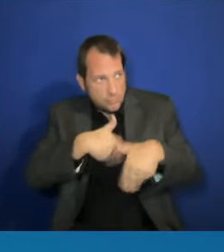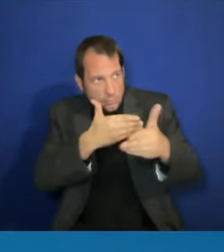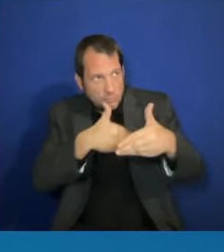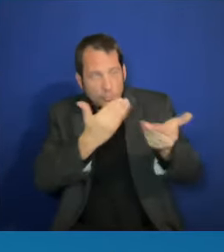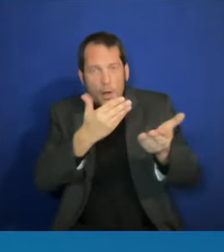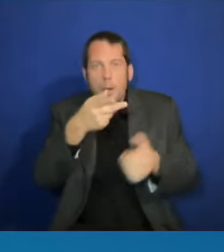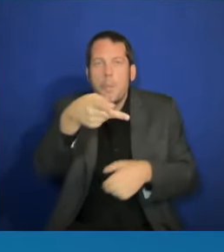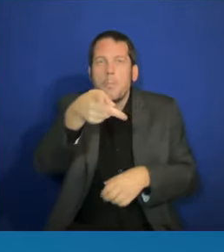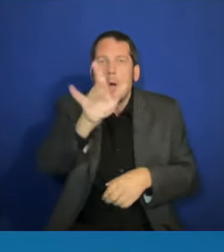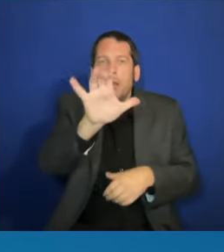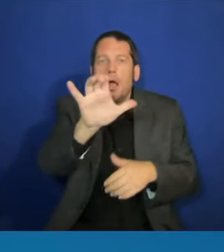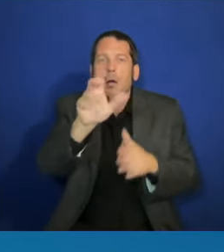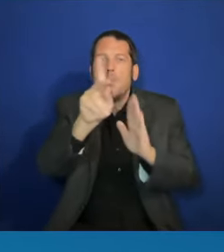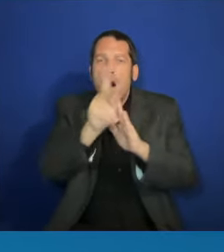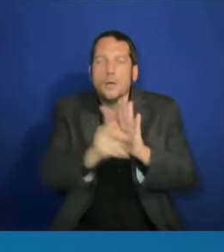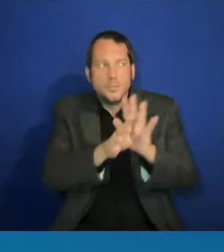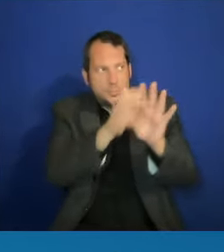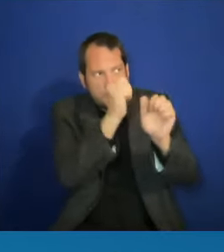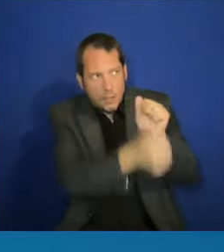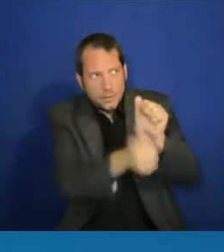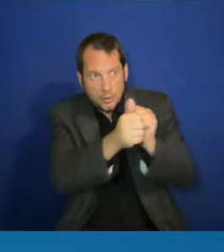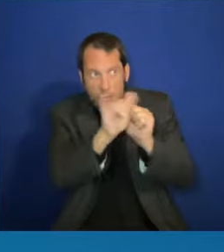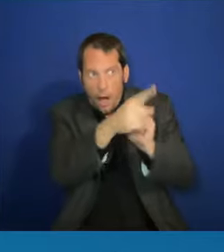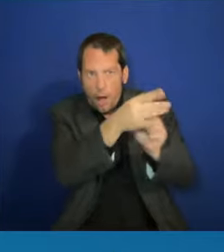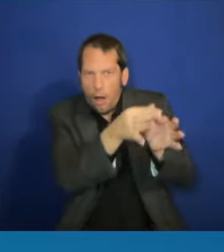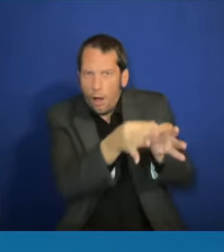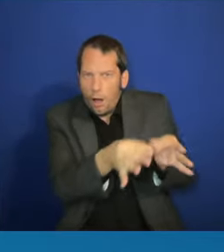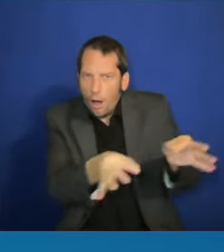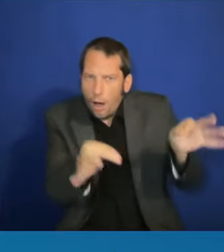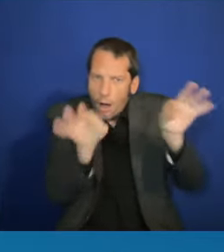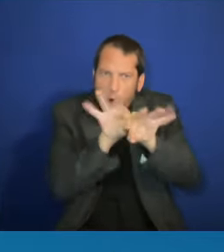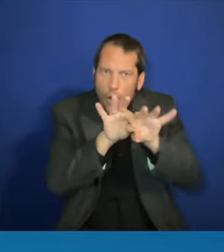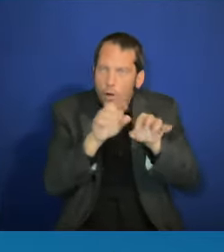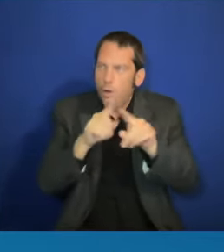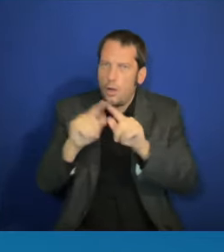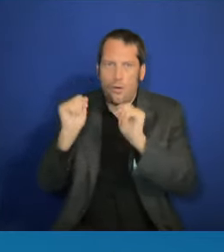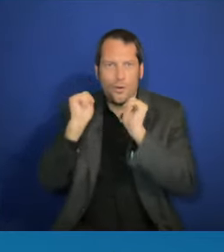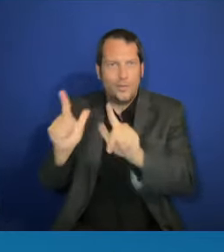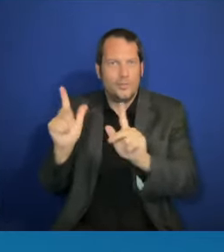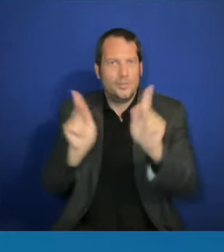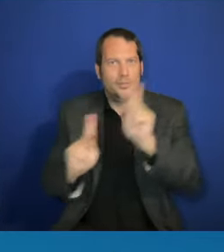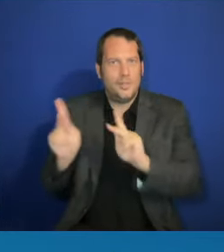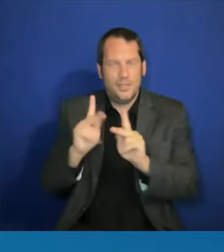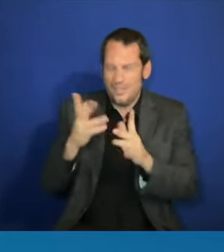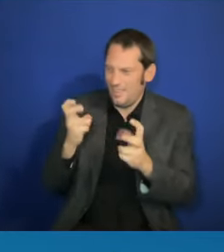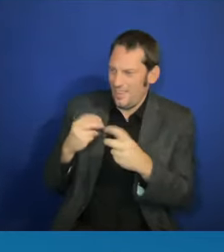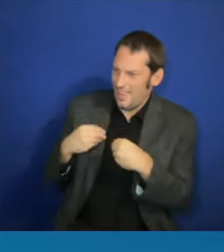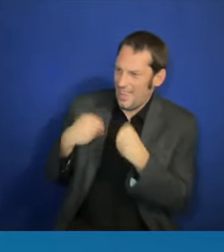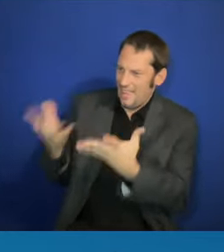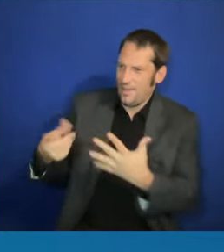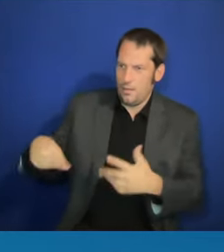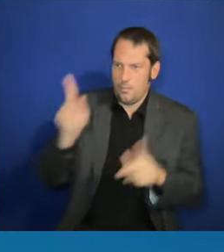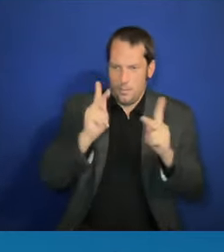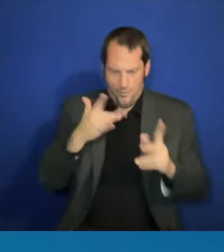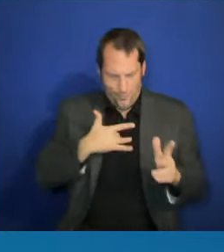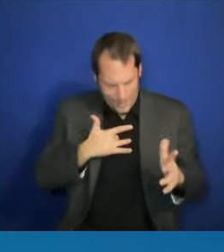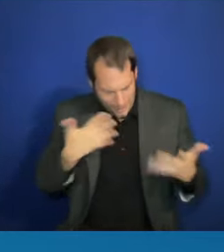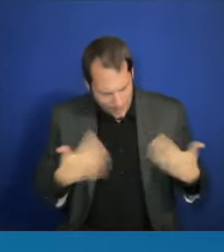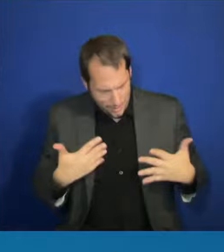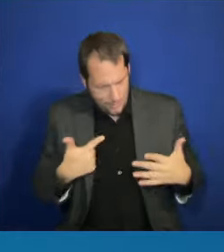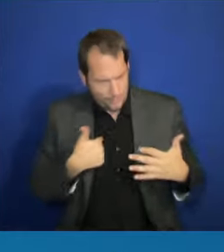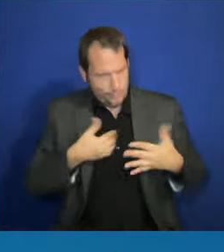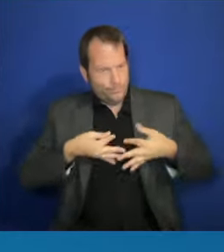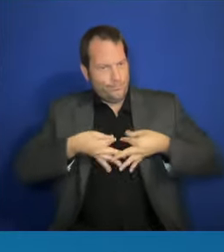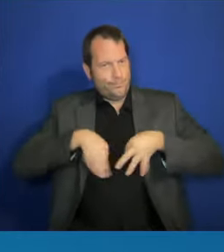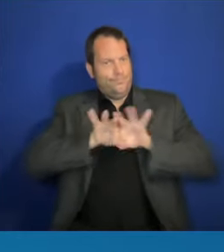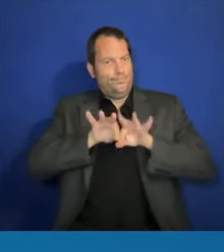that give dignity to all people, that understand who the people of our country are, and celebrate our diversity in a way that